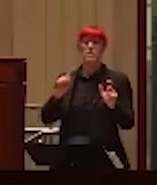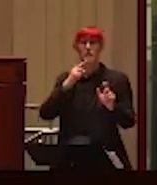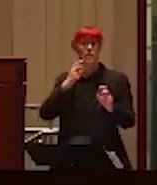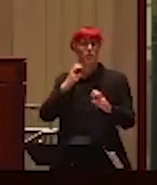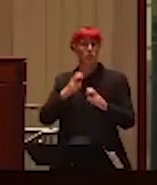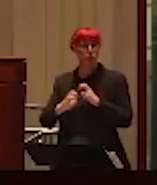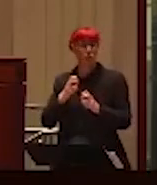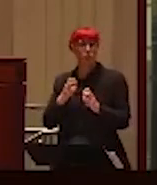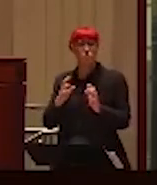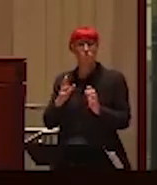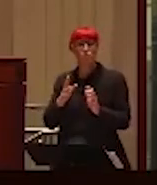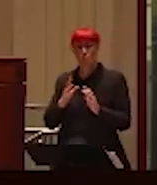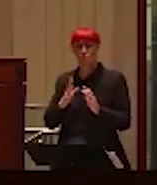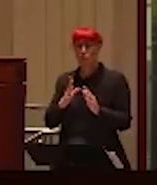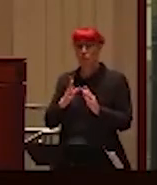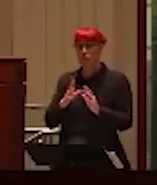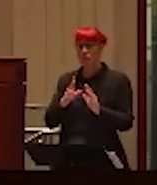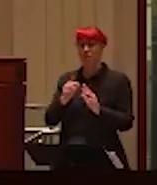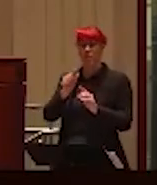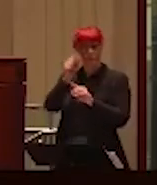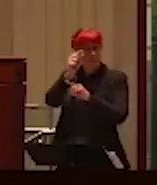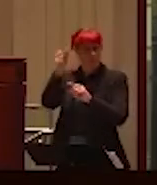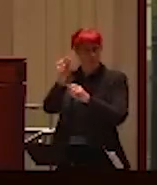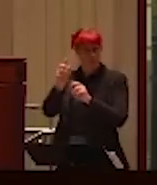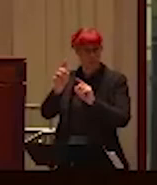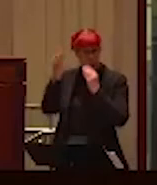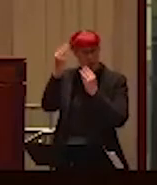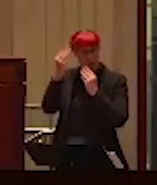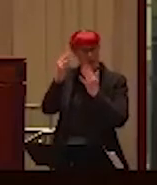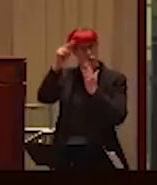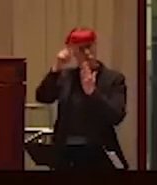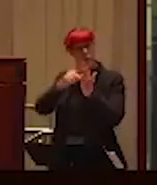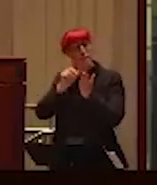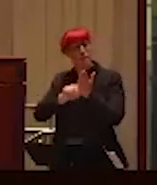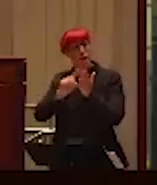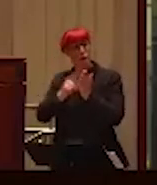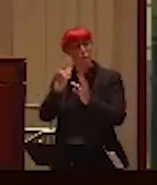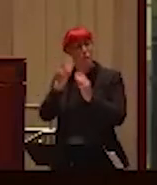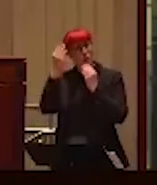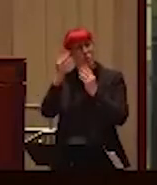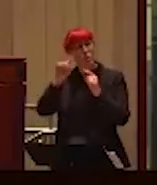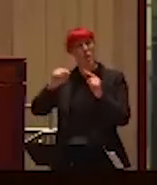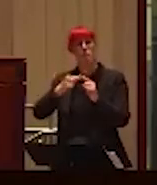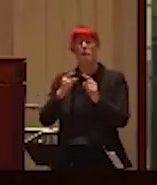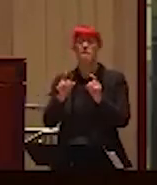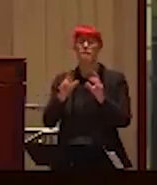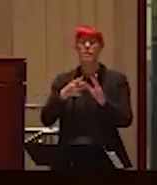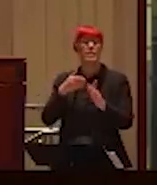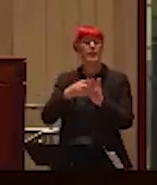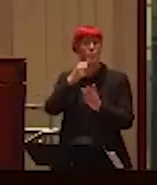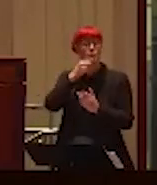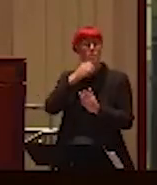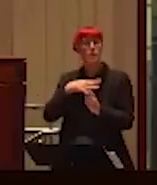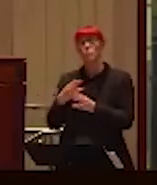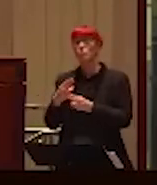there. If we look at various government reports, often there'll be a report about violence against women. There'll be a mention of men's experiences